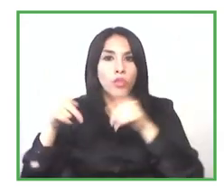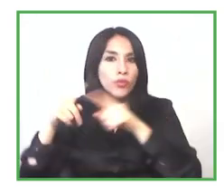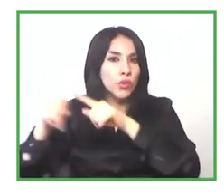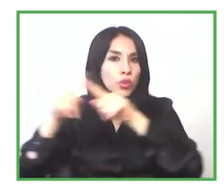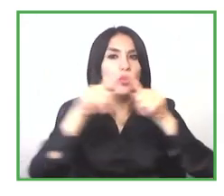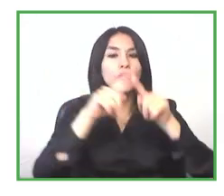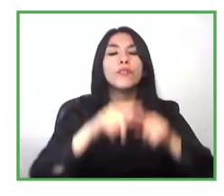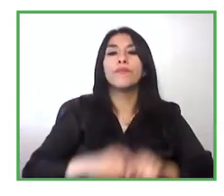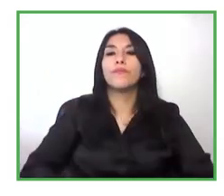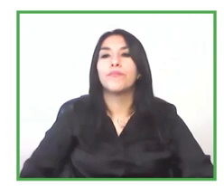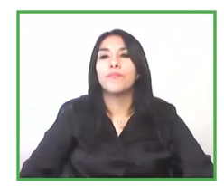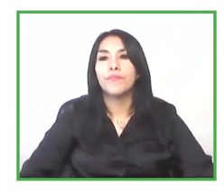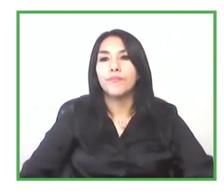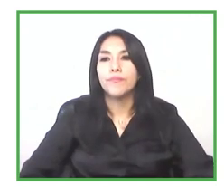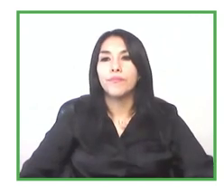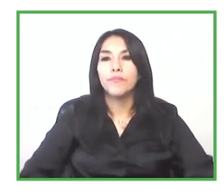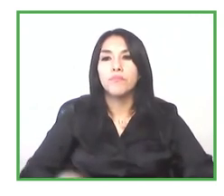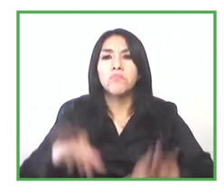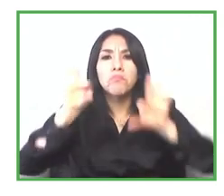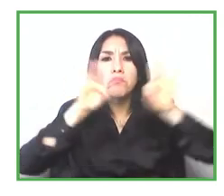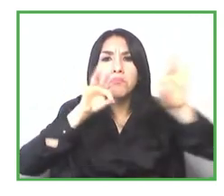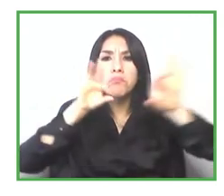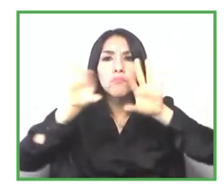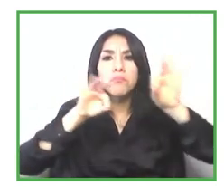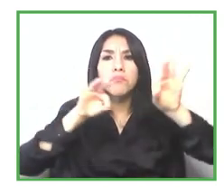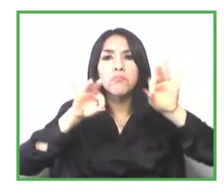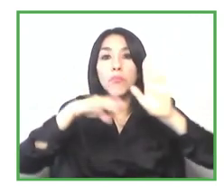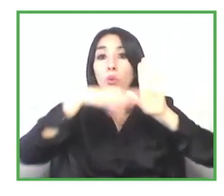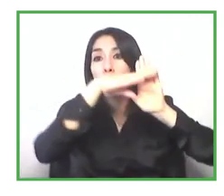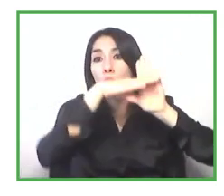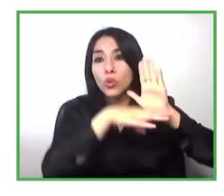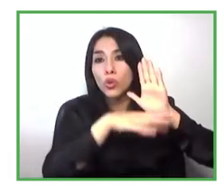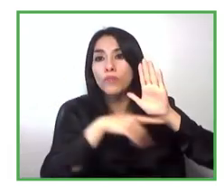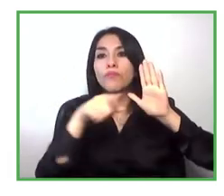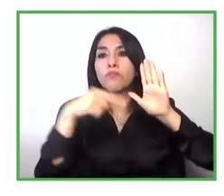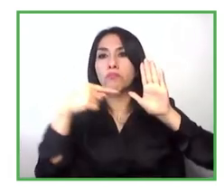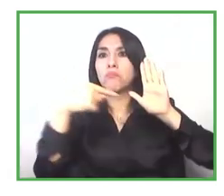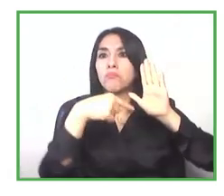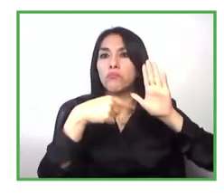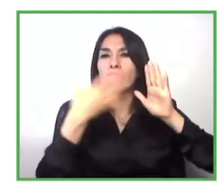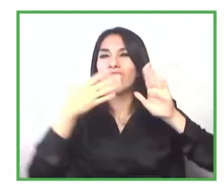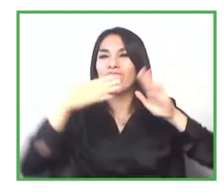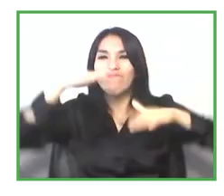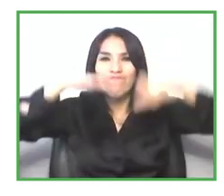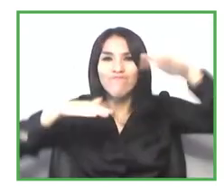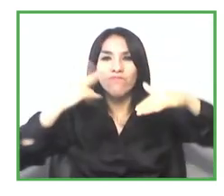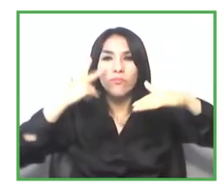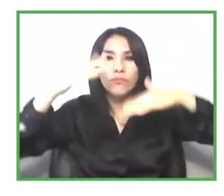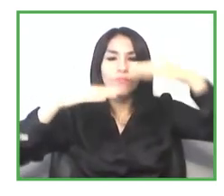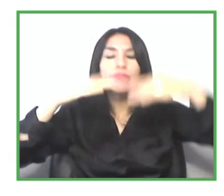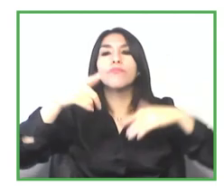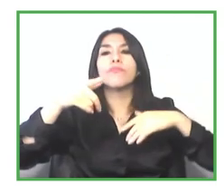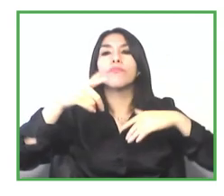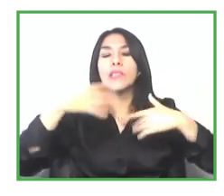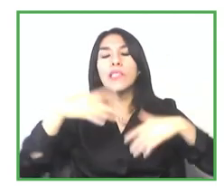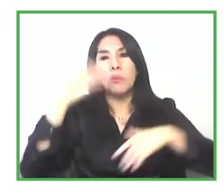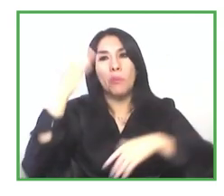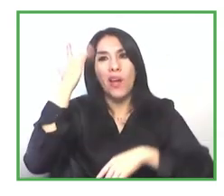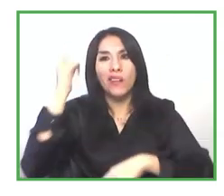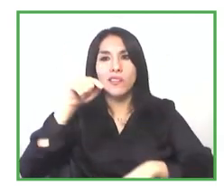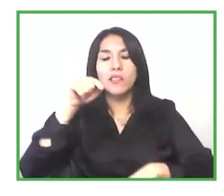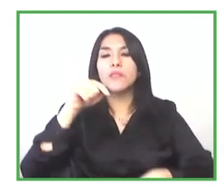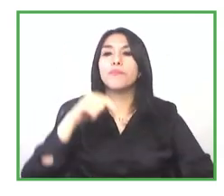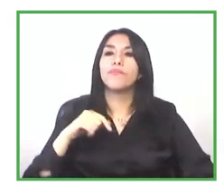a problem with uh non-profit especially in uh uh developing countries so sometimes